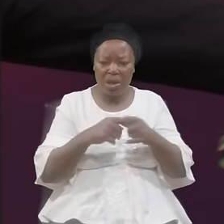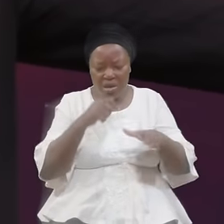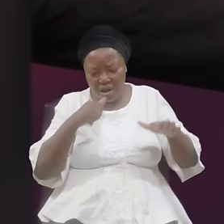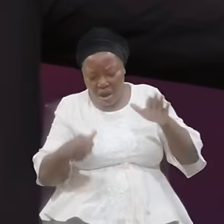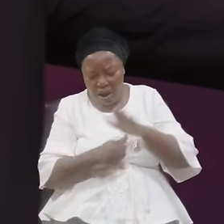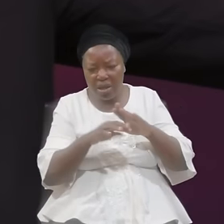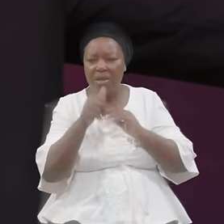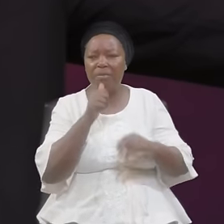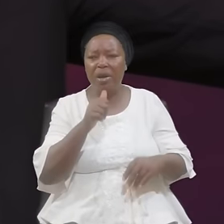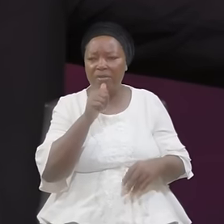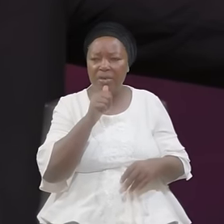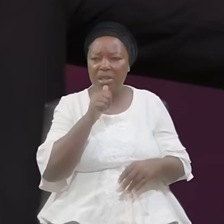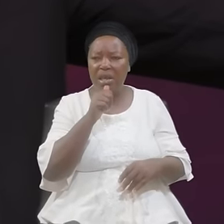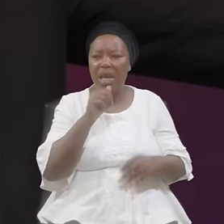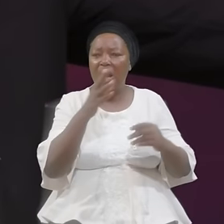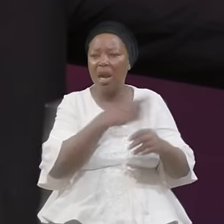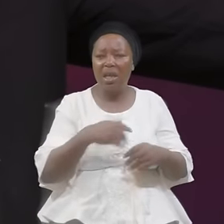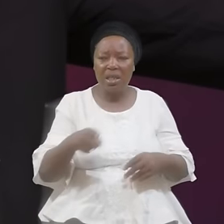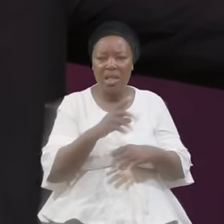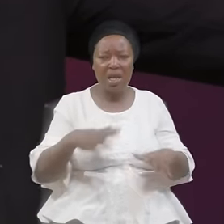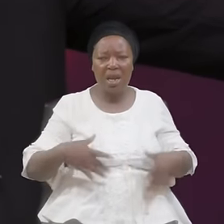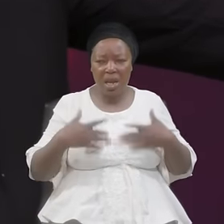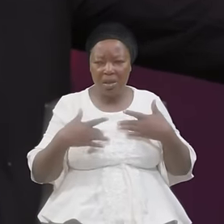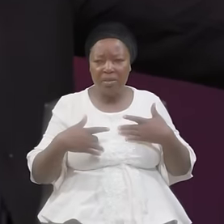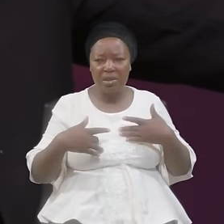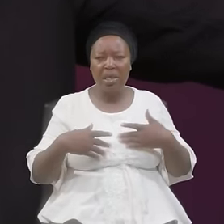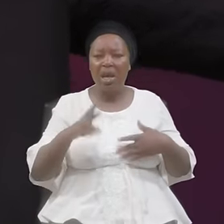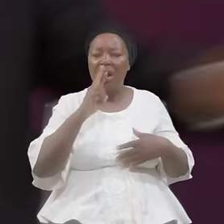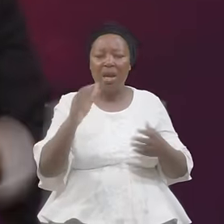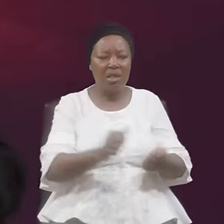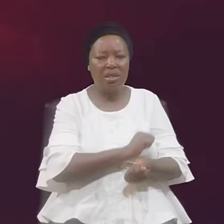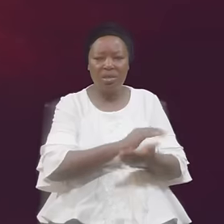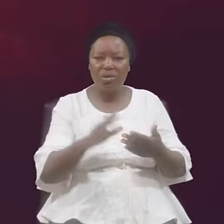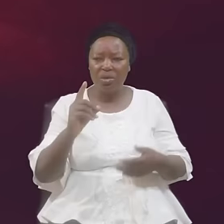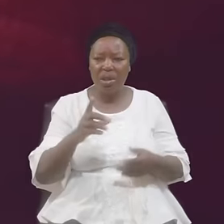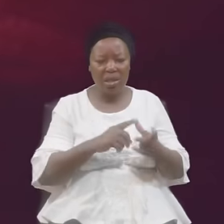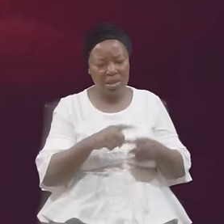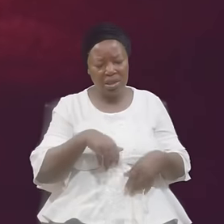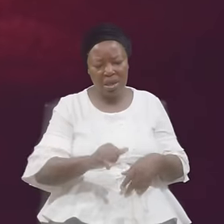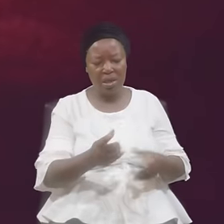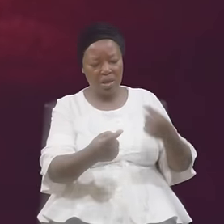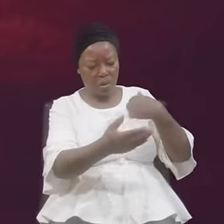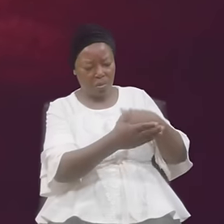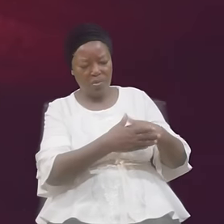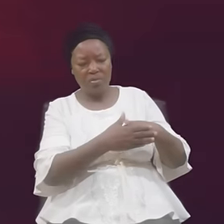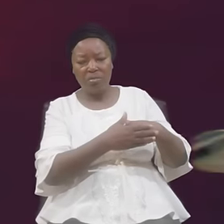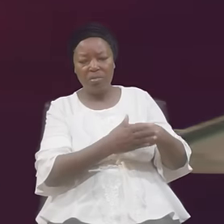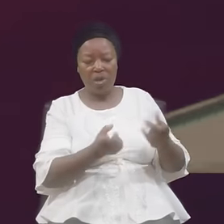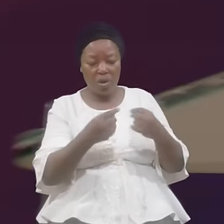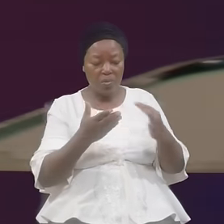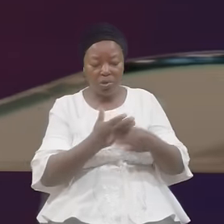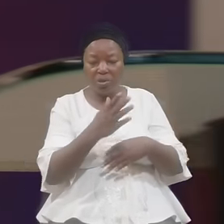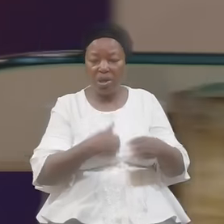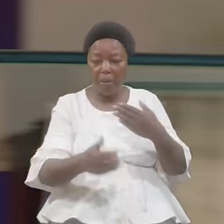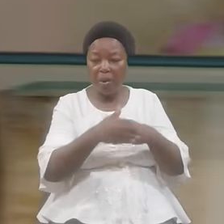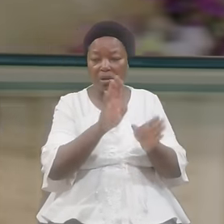Private And Their Lives And Shambles And Yeah They Come Through The Back Door If You Don't Choose